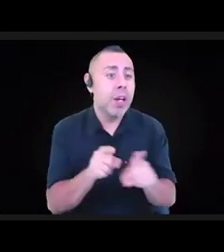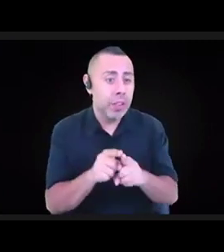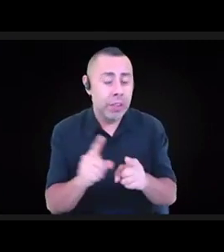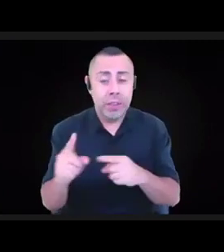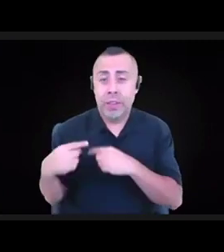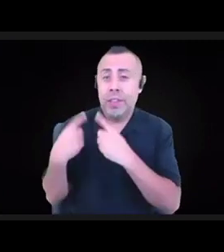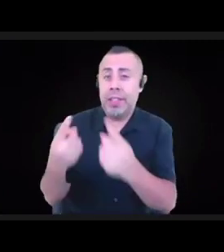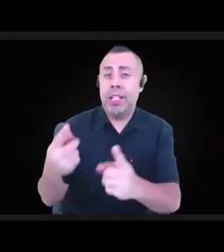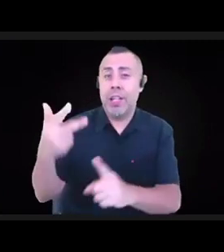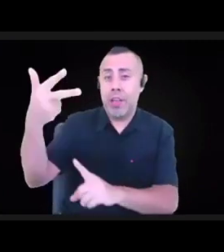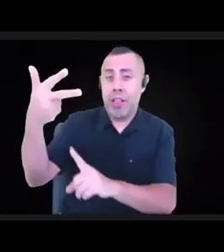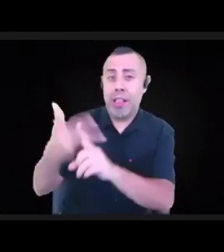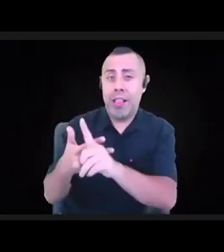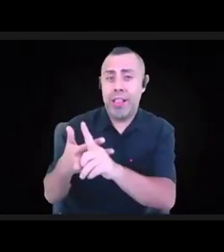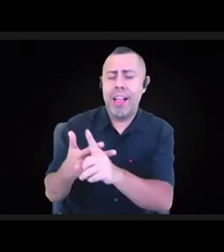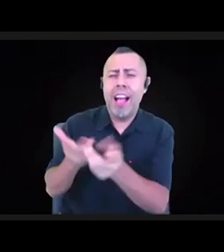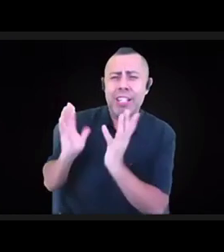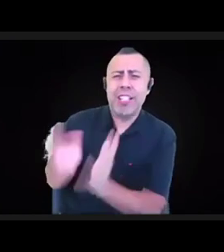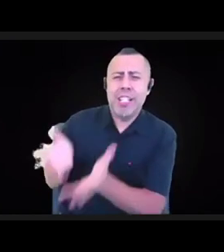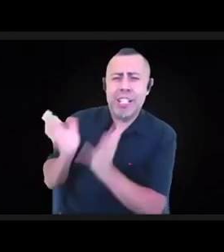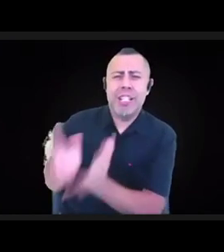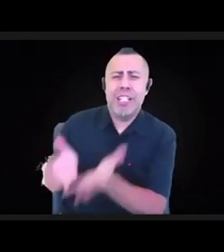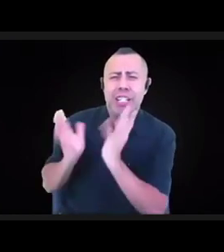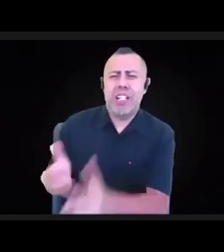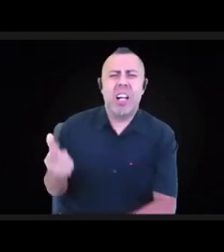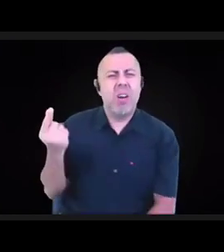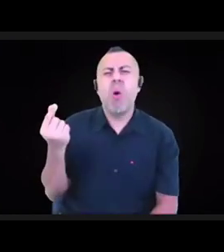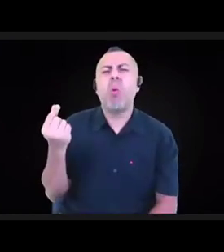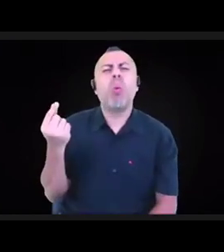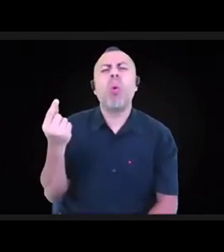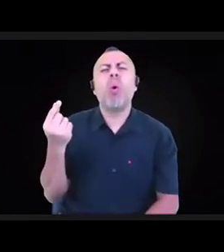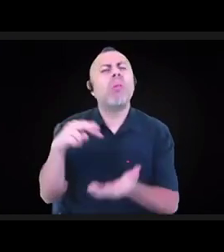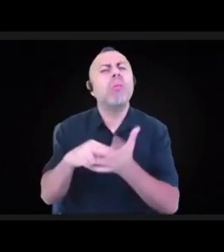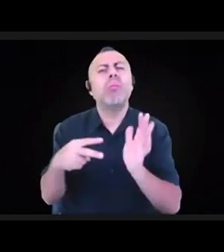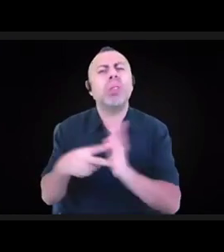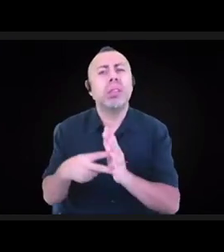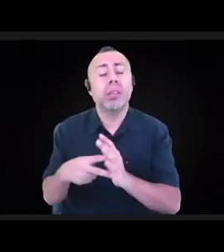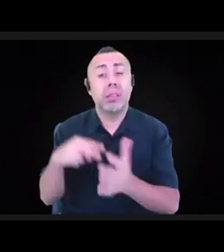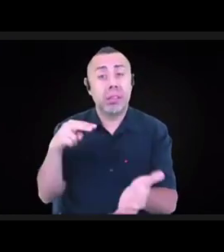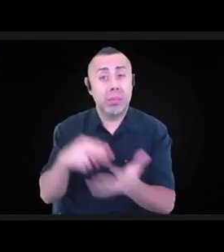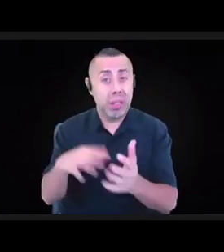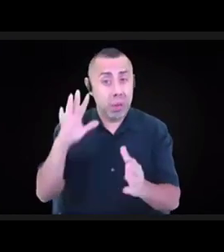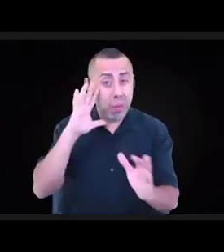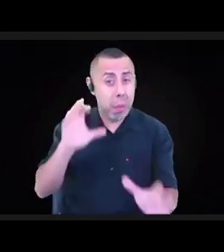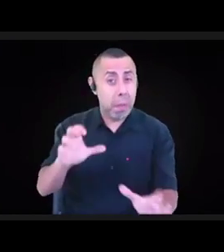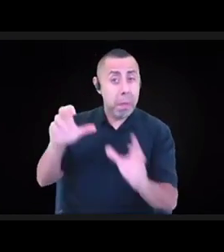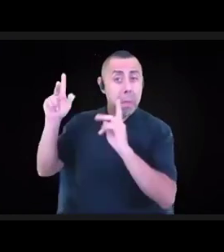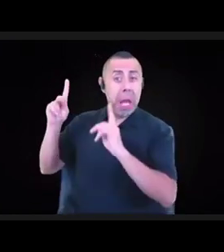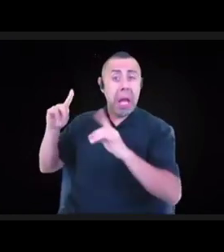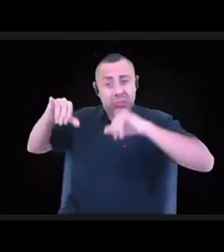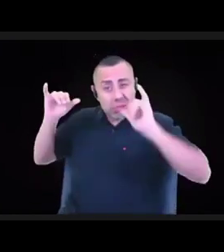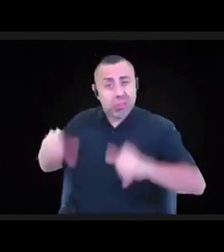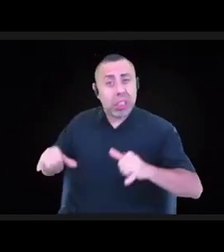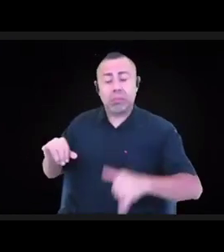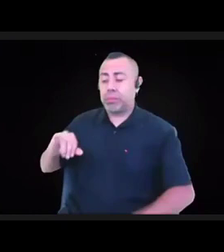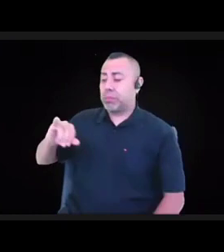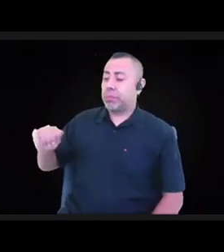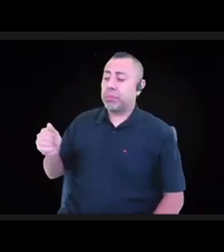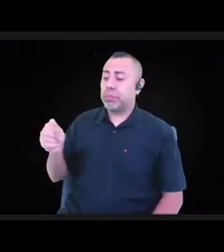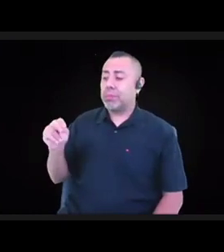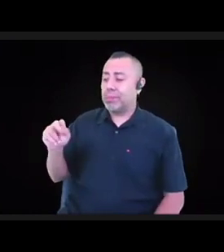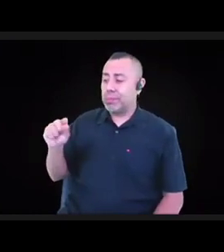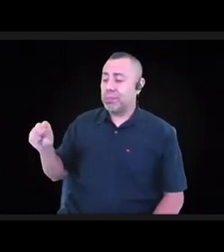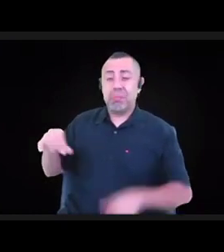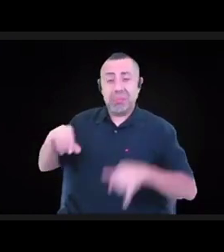about what does building back mean? Are we going back to where we were in January 2020, or are we fundamentally reimagining and building back